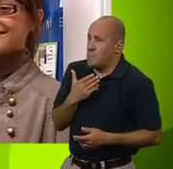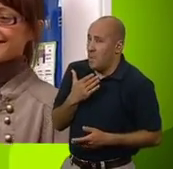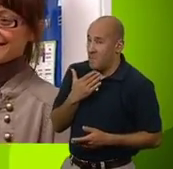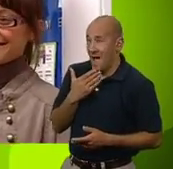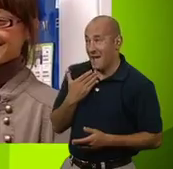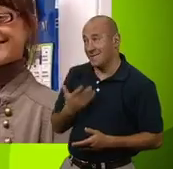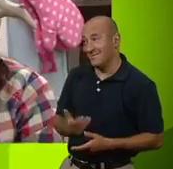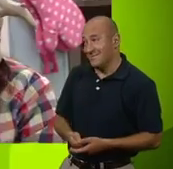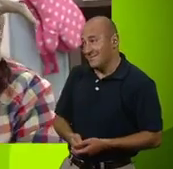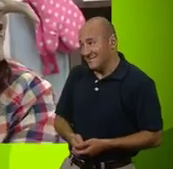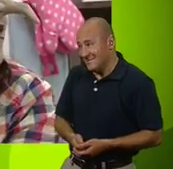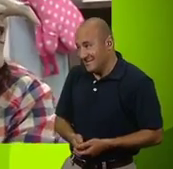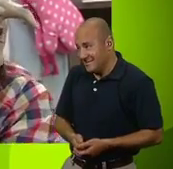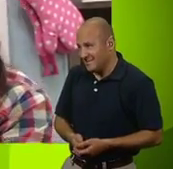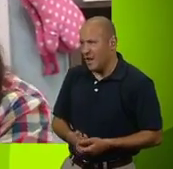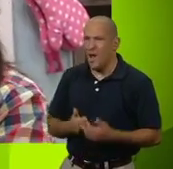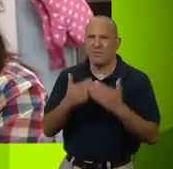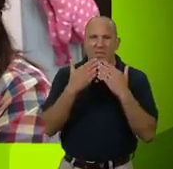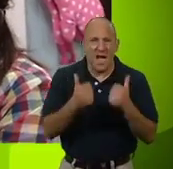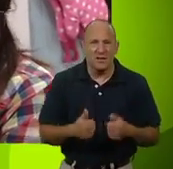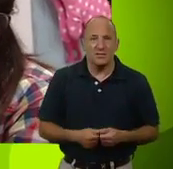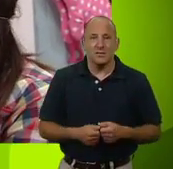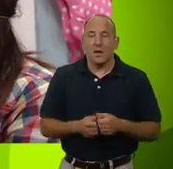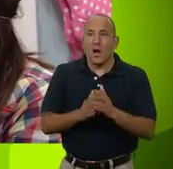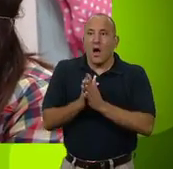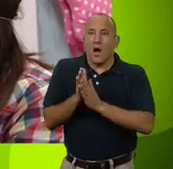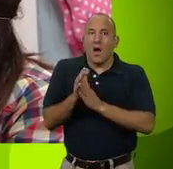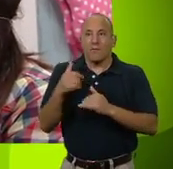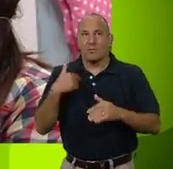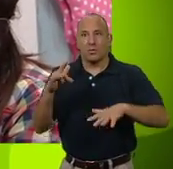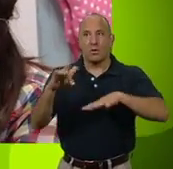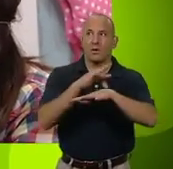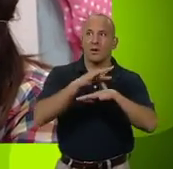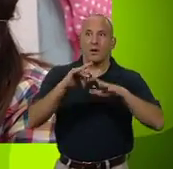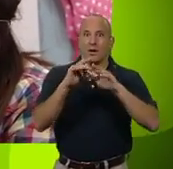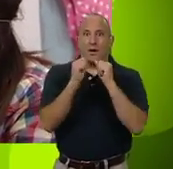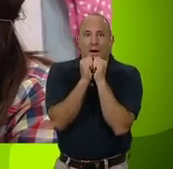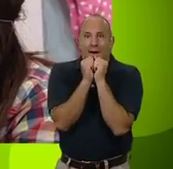Don't mind. Thanks, guys. My big chance to tread the boards.